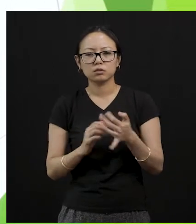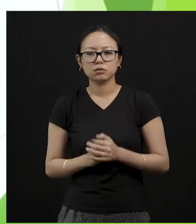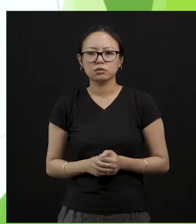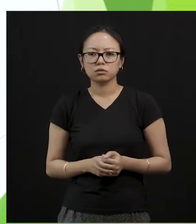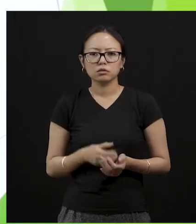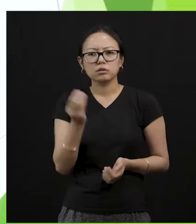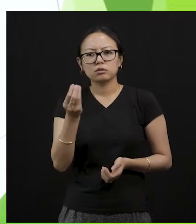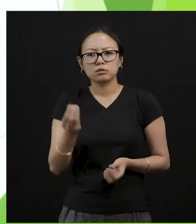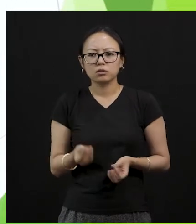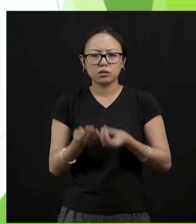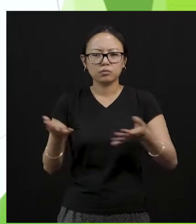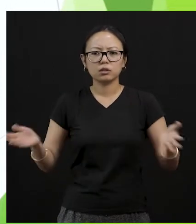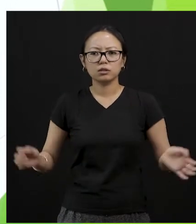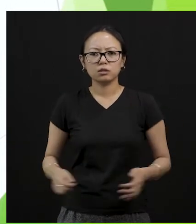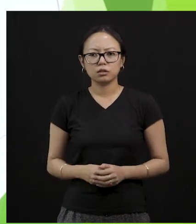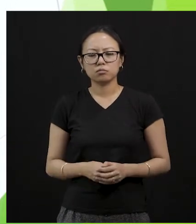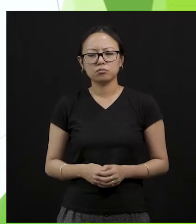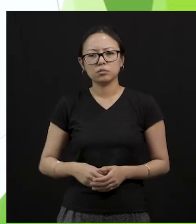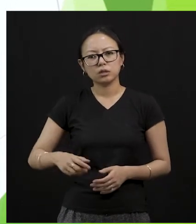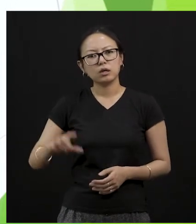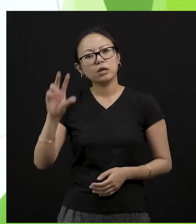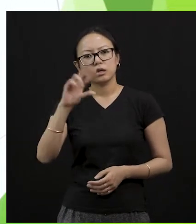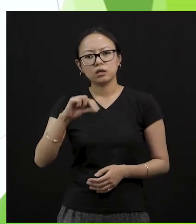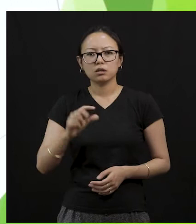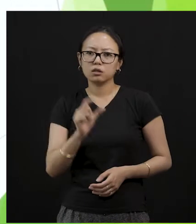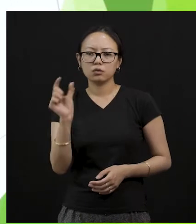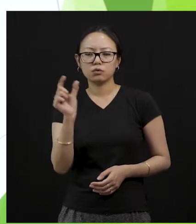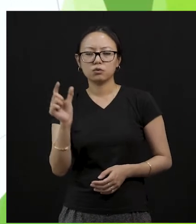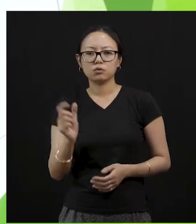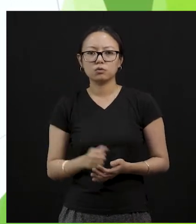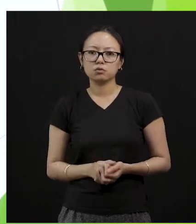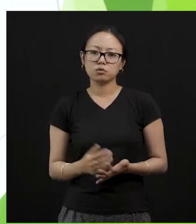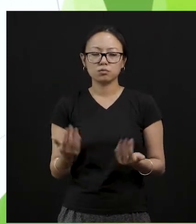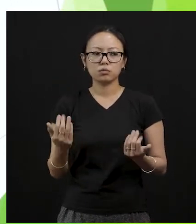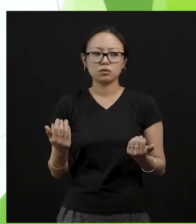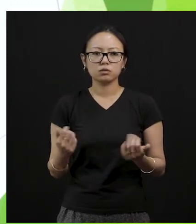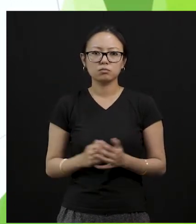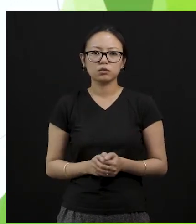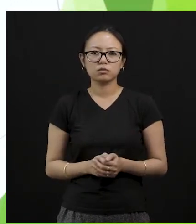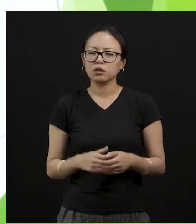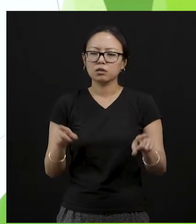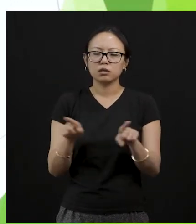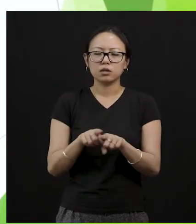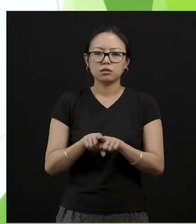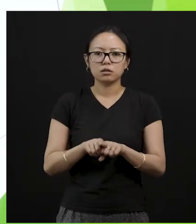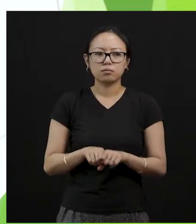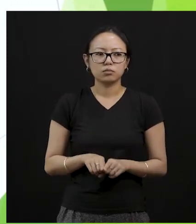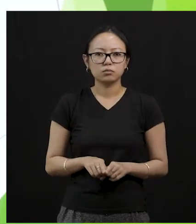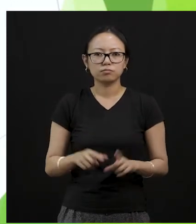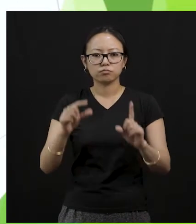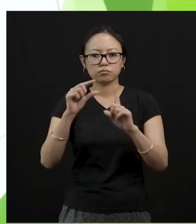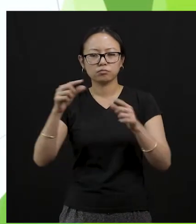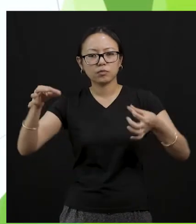So those are the things that you have to use. All right? For example use a paper bag. You